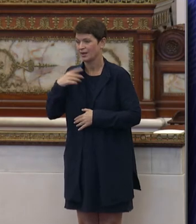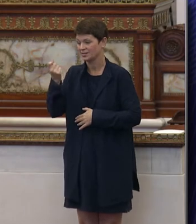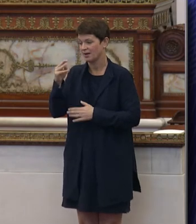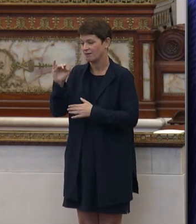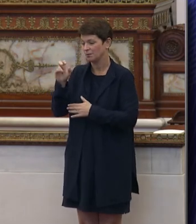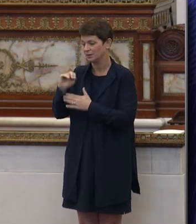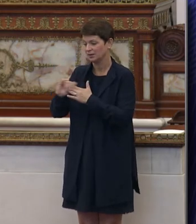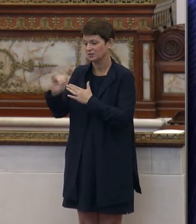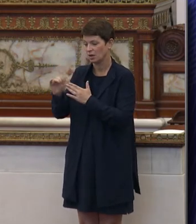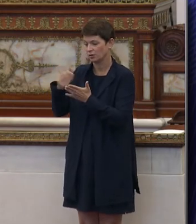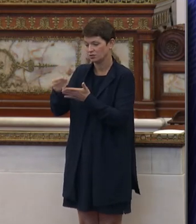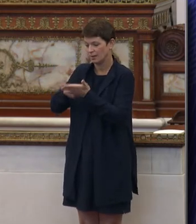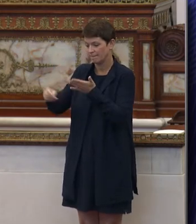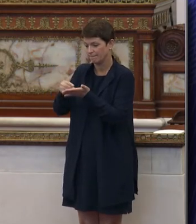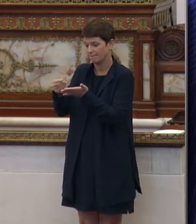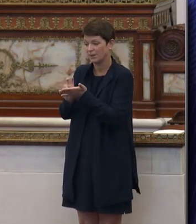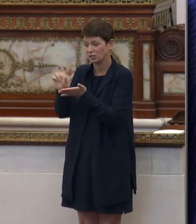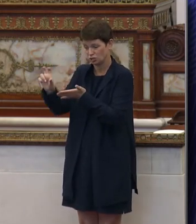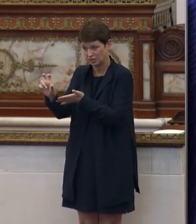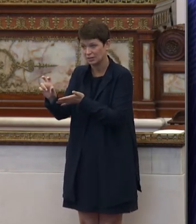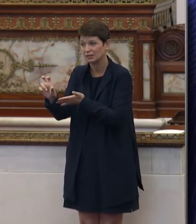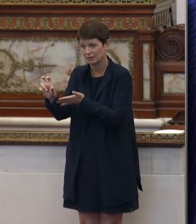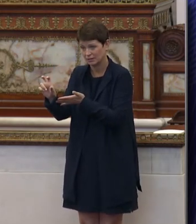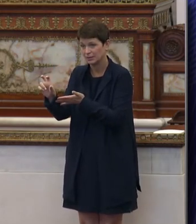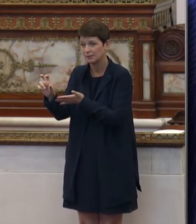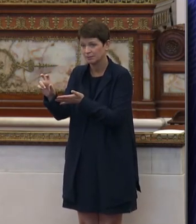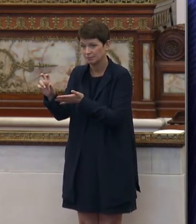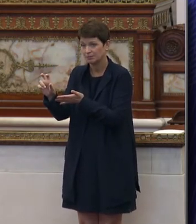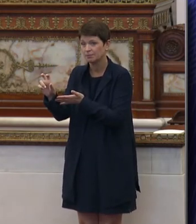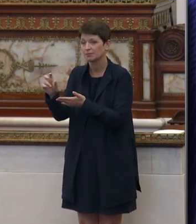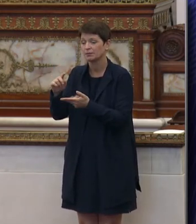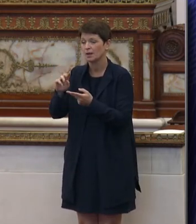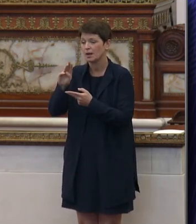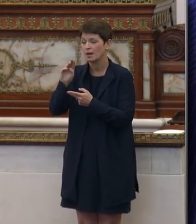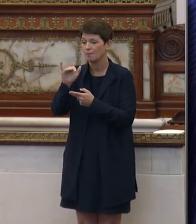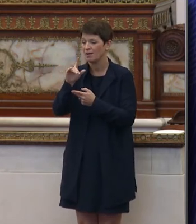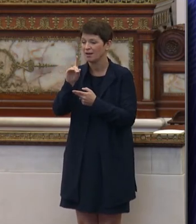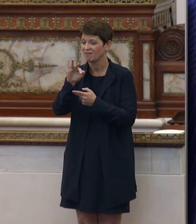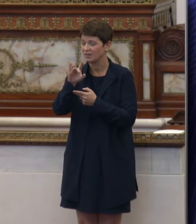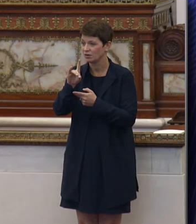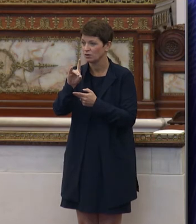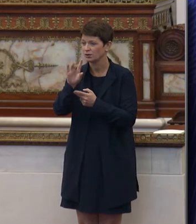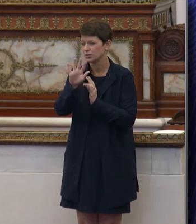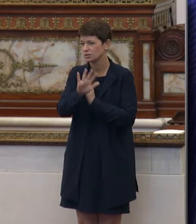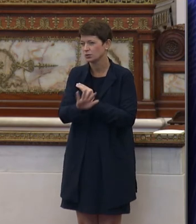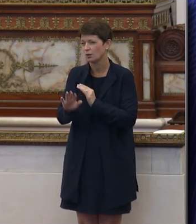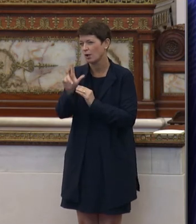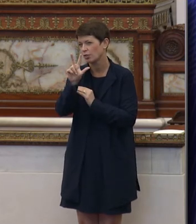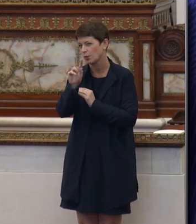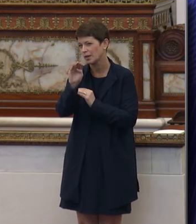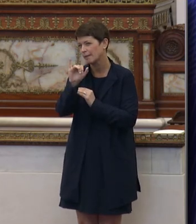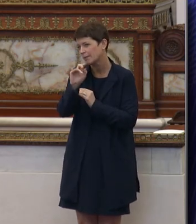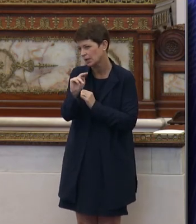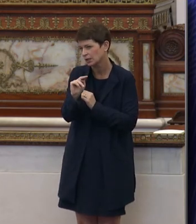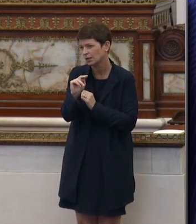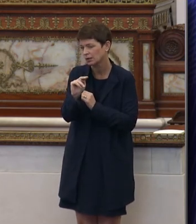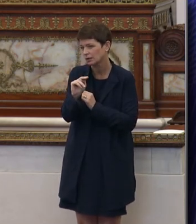budgeted to it. And Bellfield, I think, is right around $3 million.